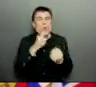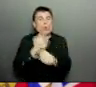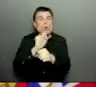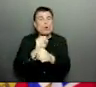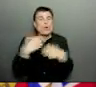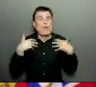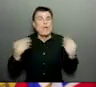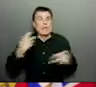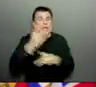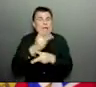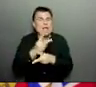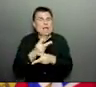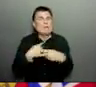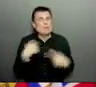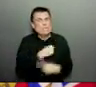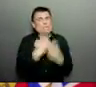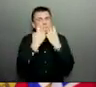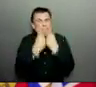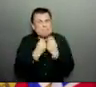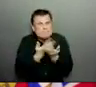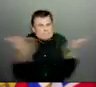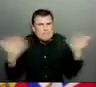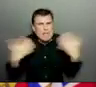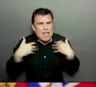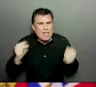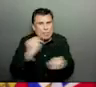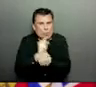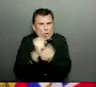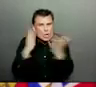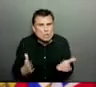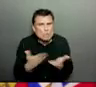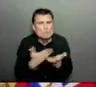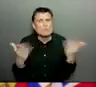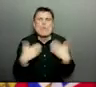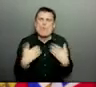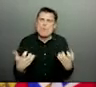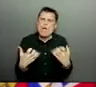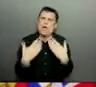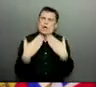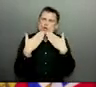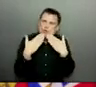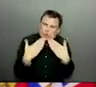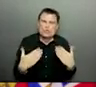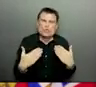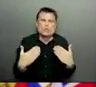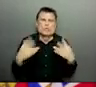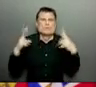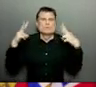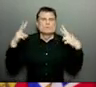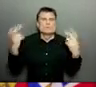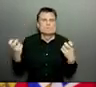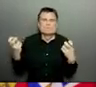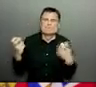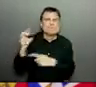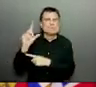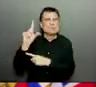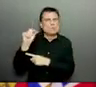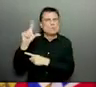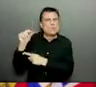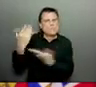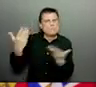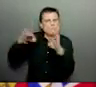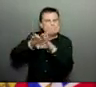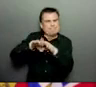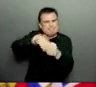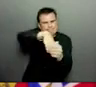in the best possible position. We know we have vaccine now. We know that it is going to take time for us to get